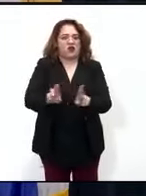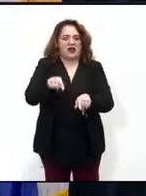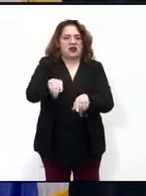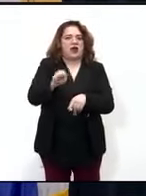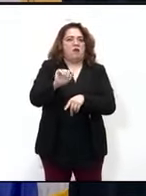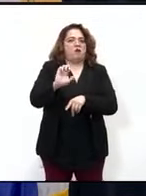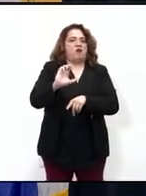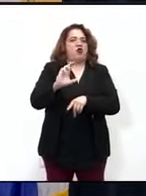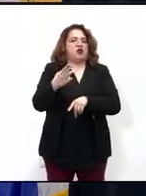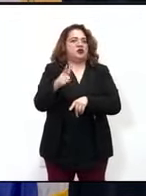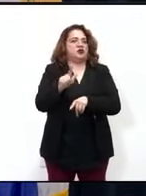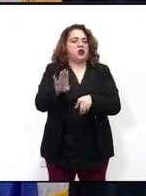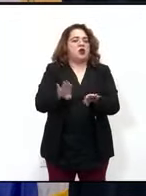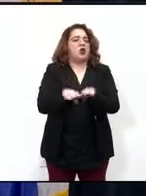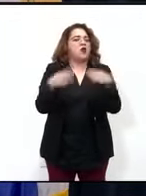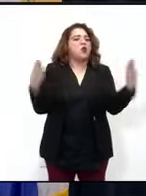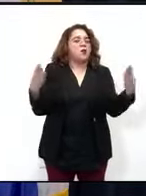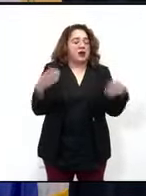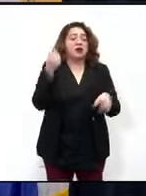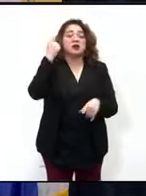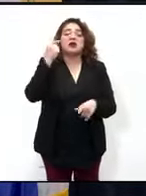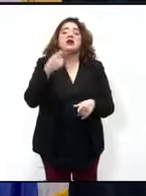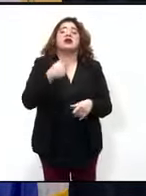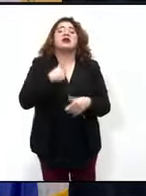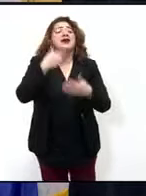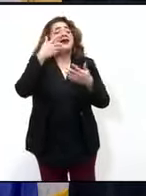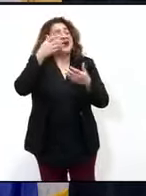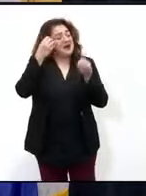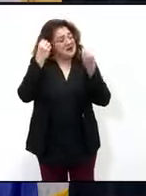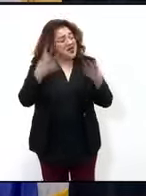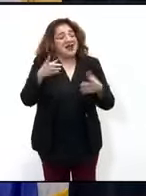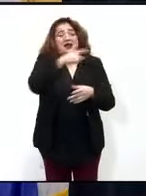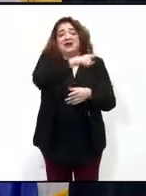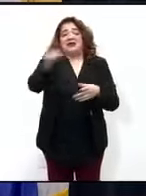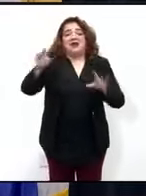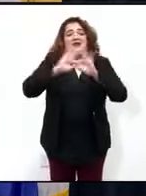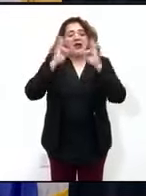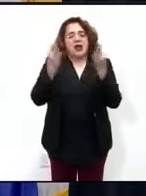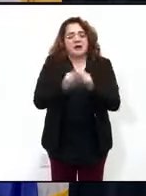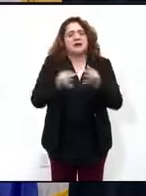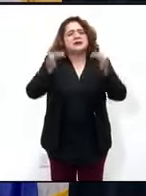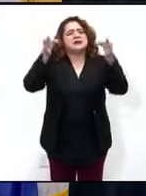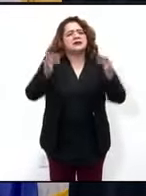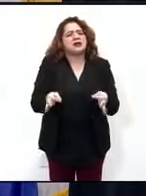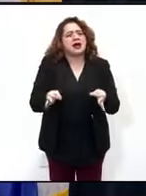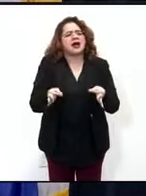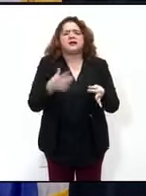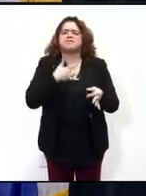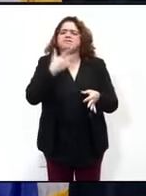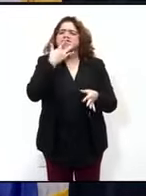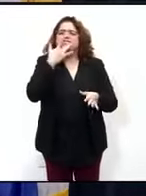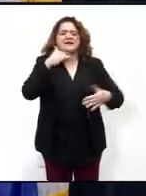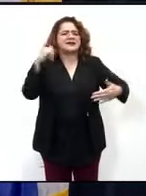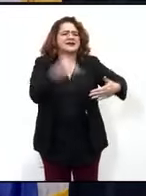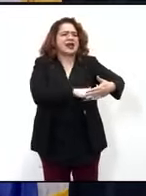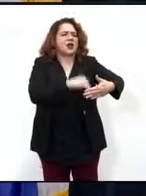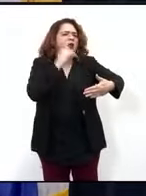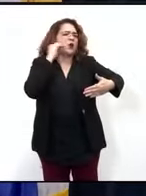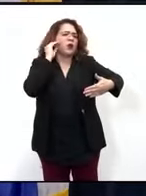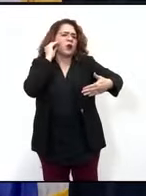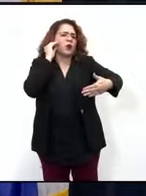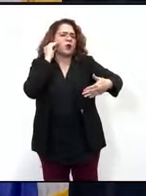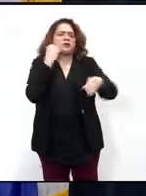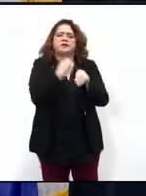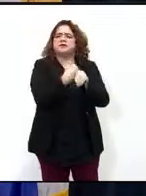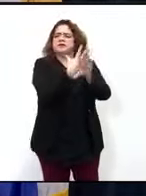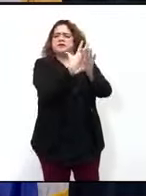think it's important to note that families are making a choice. They have the choice this year to stay in a distance learning setting with their